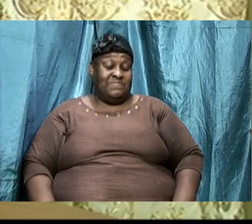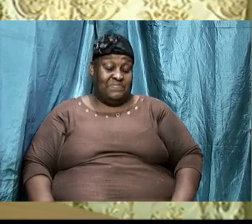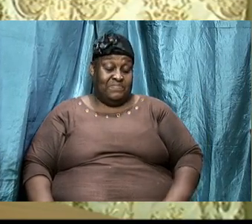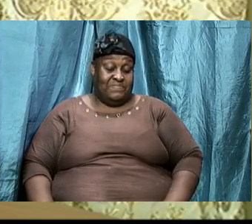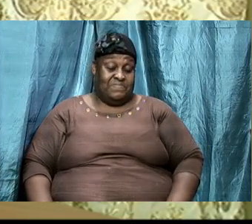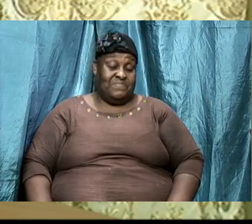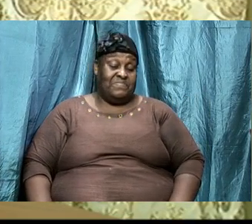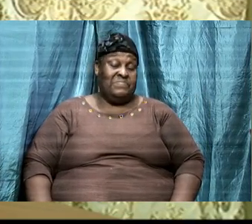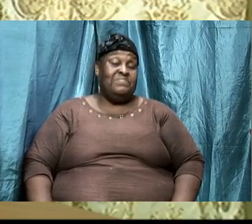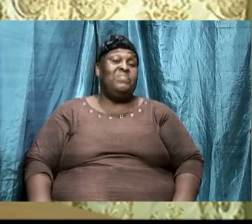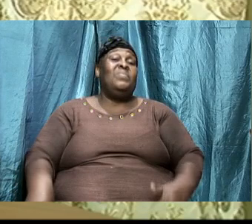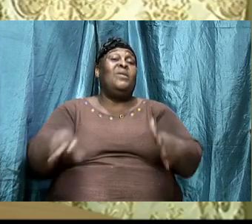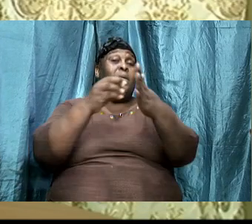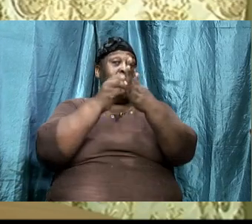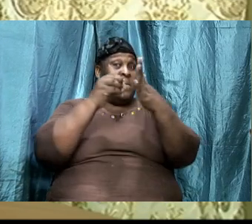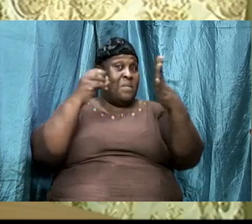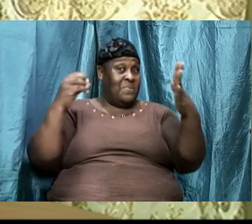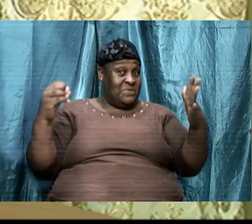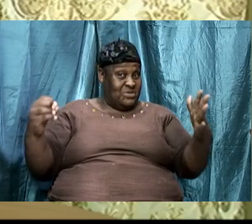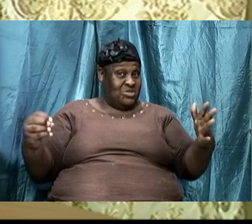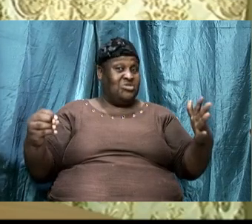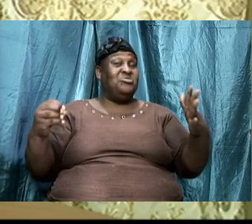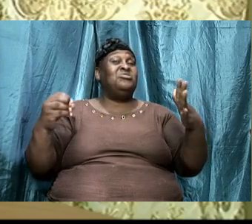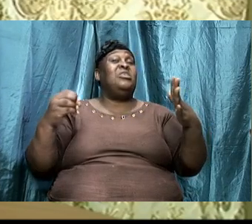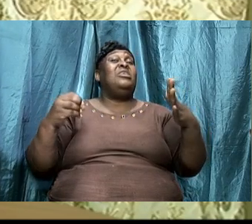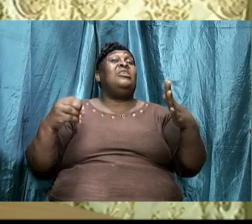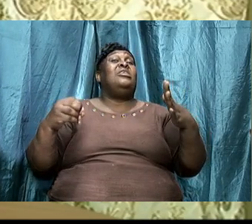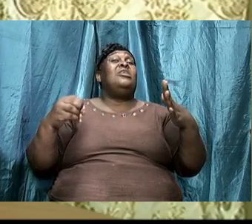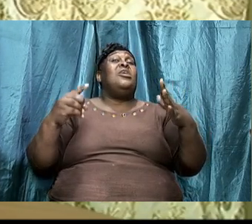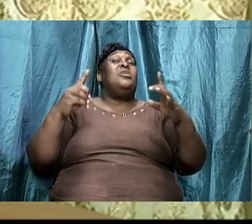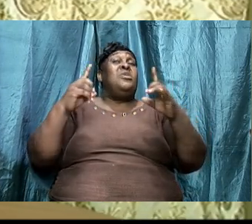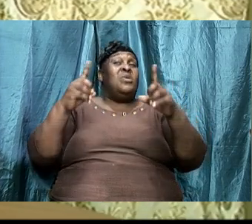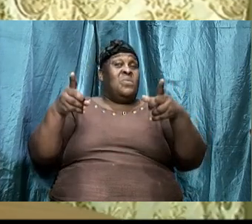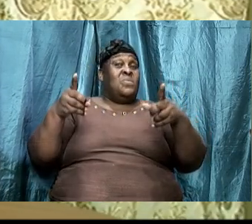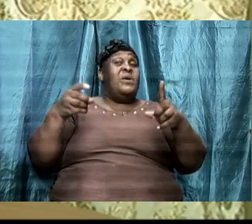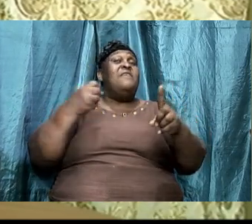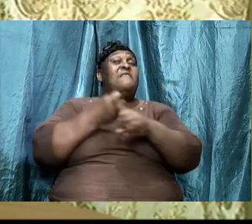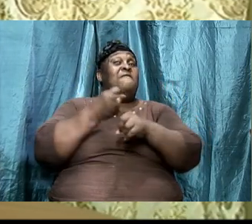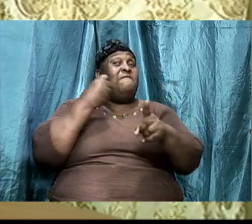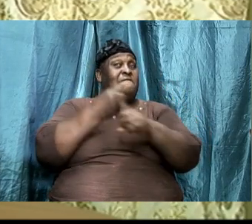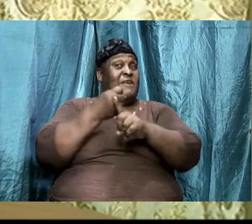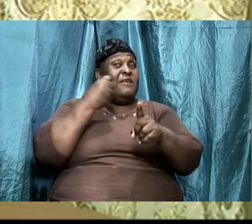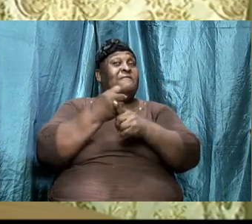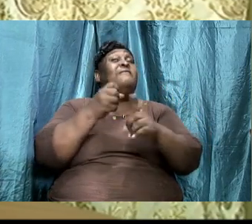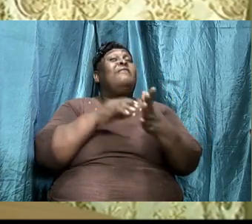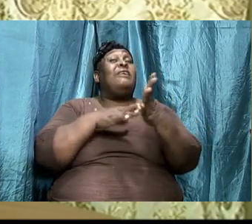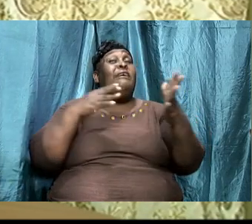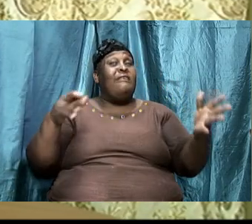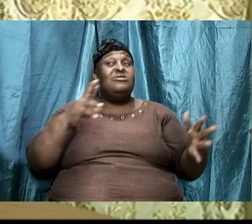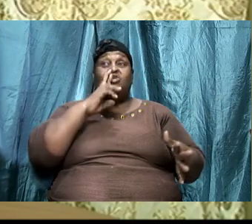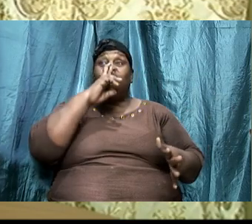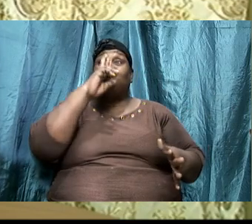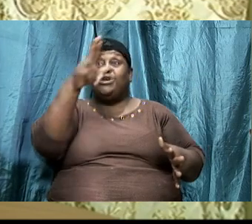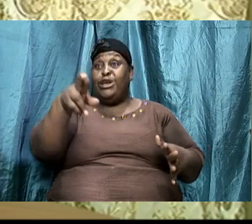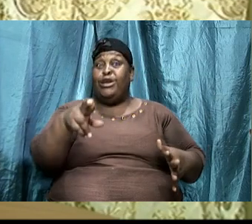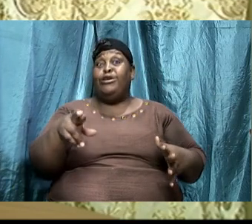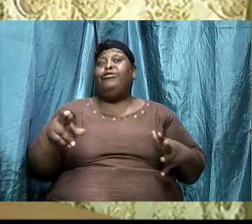the opposition that we face is real and the warfare is intense